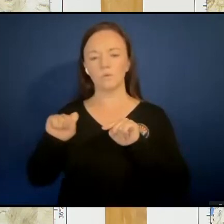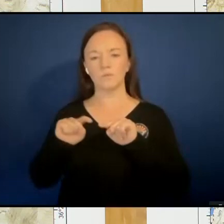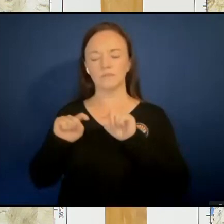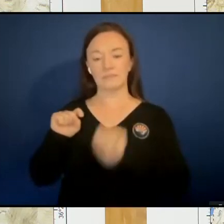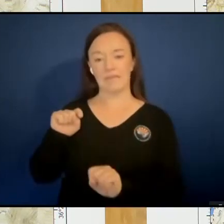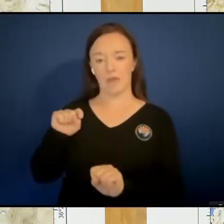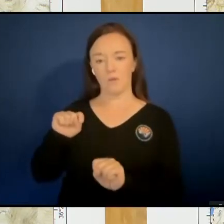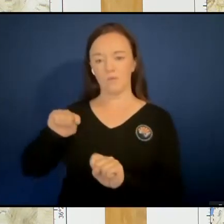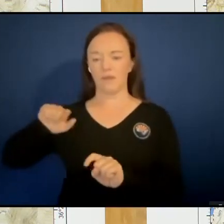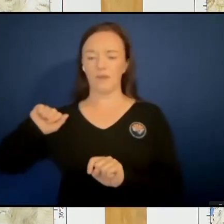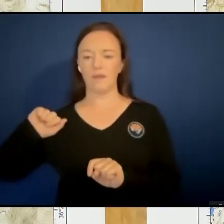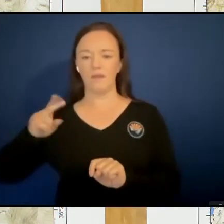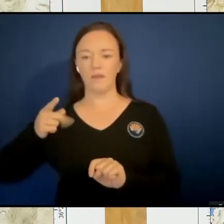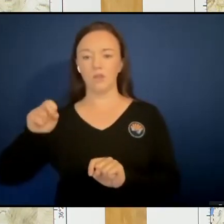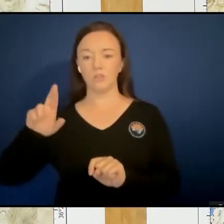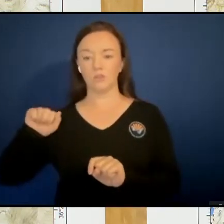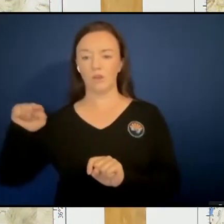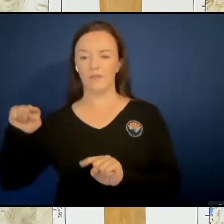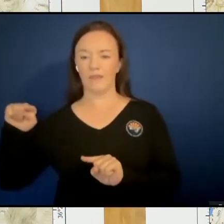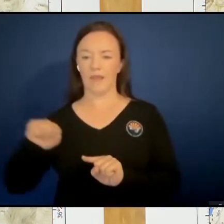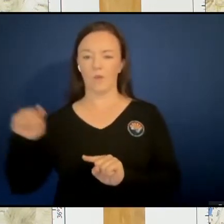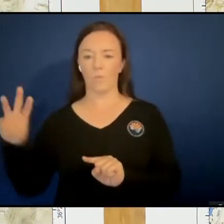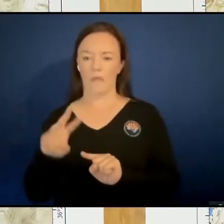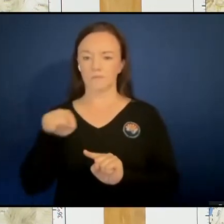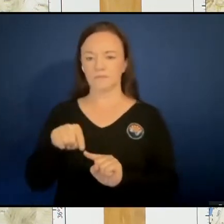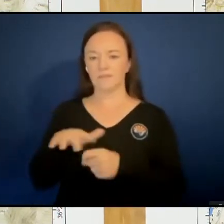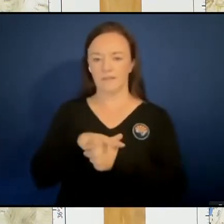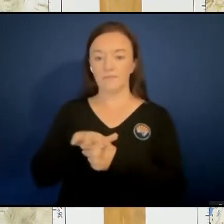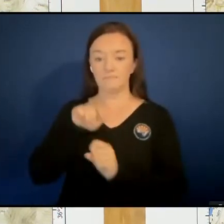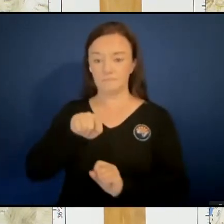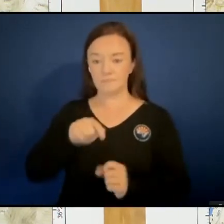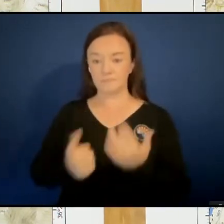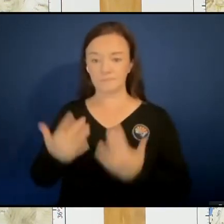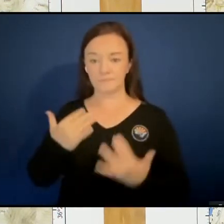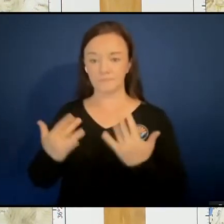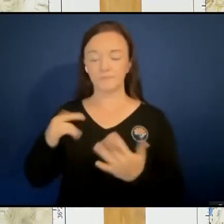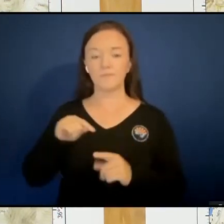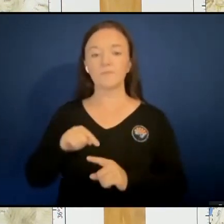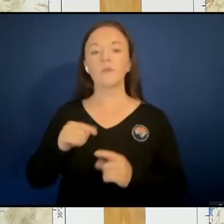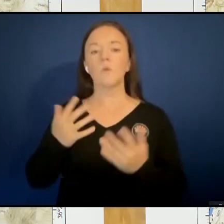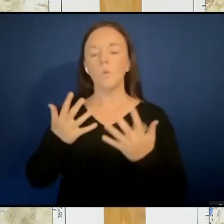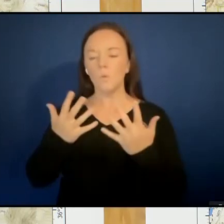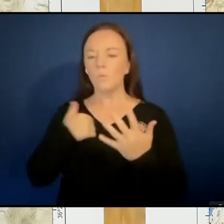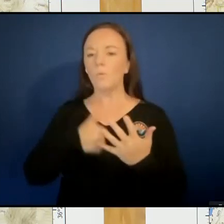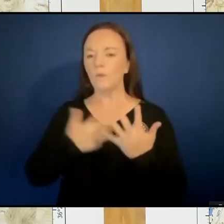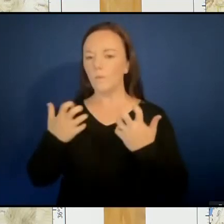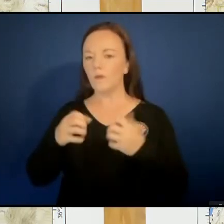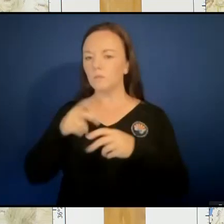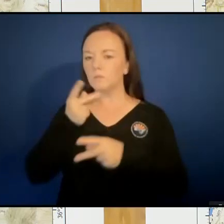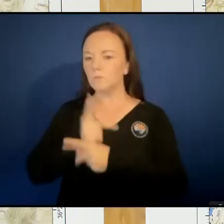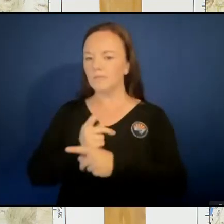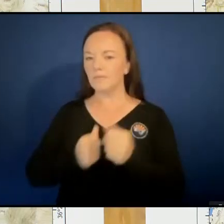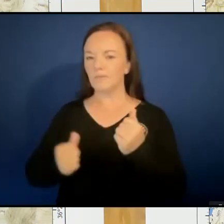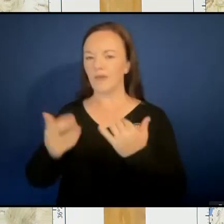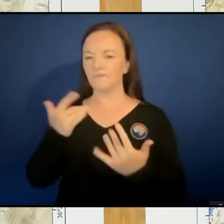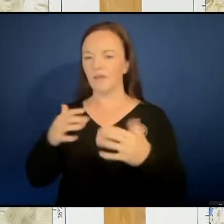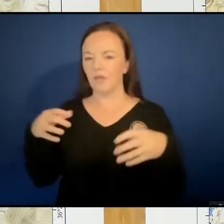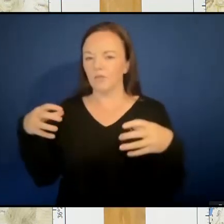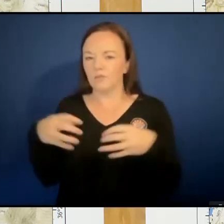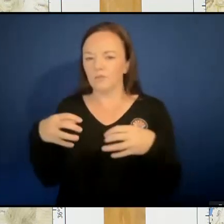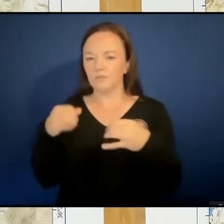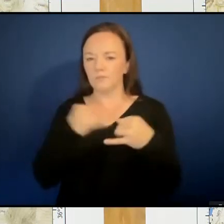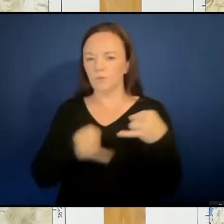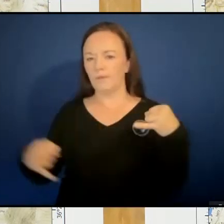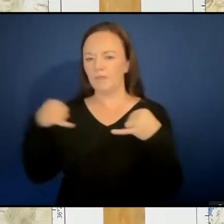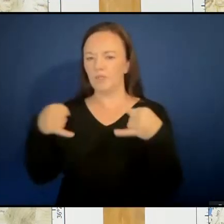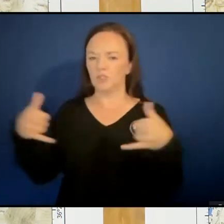that we wanted to try to keep the fire as, in here as close to its current perimeter as we could. So our